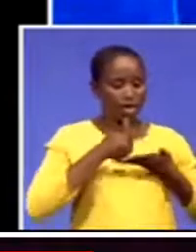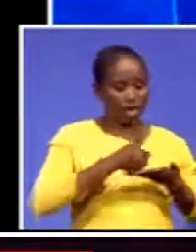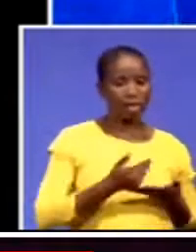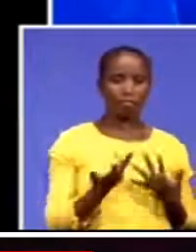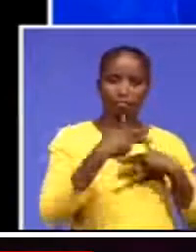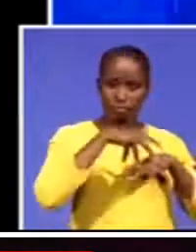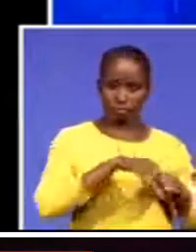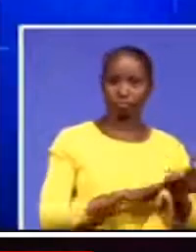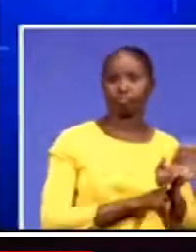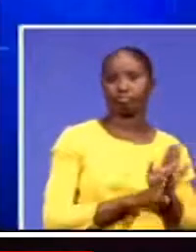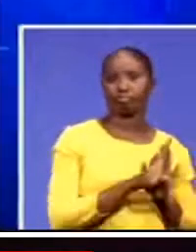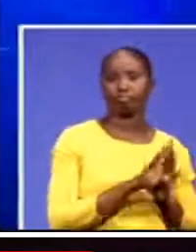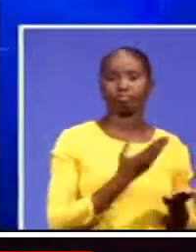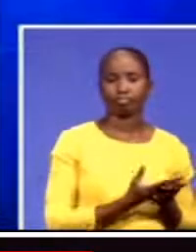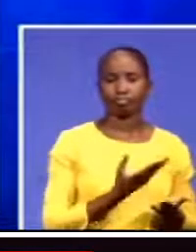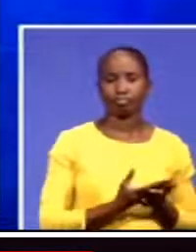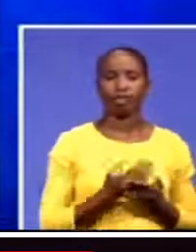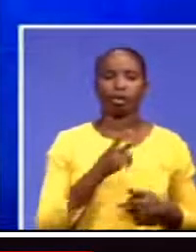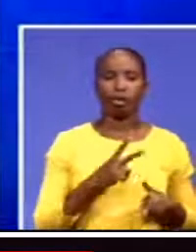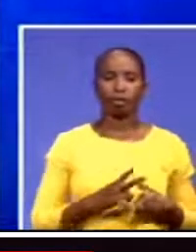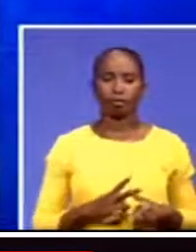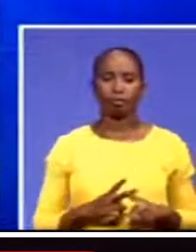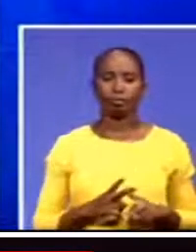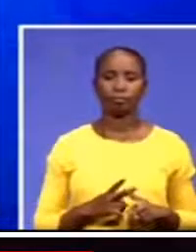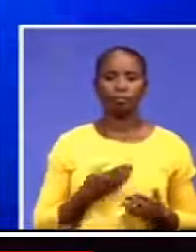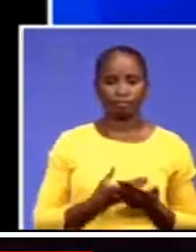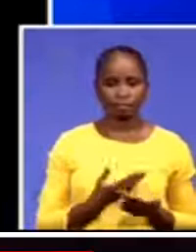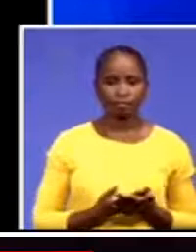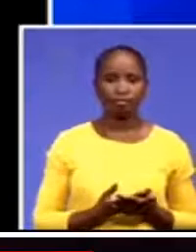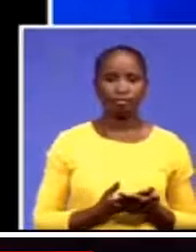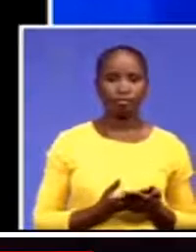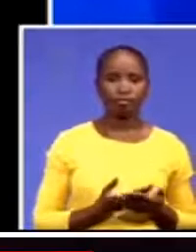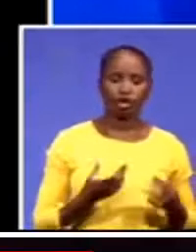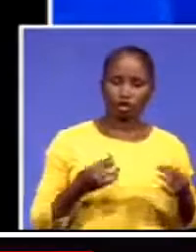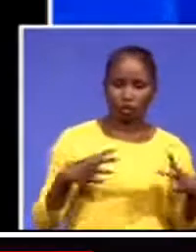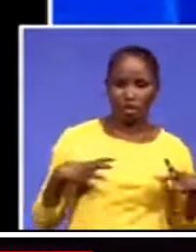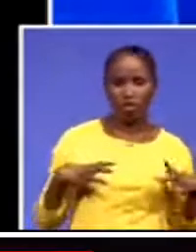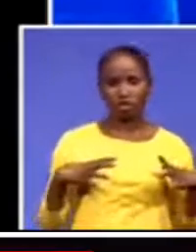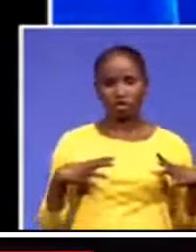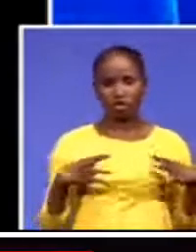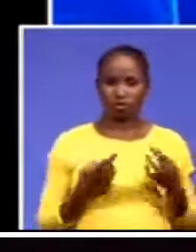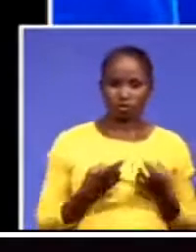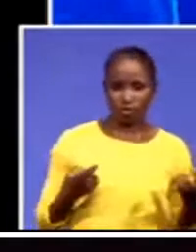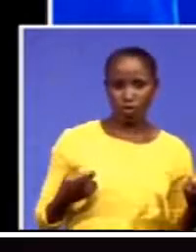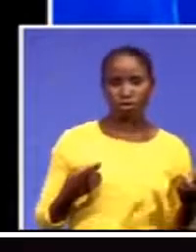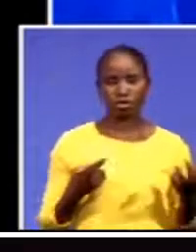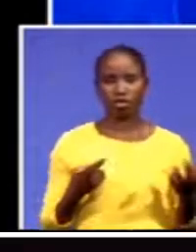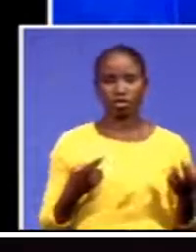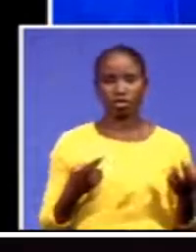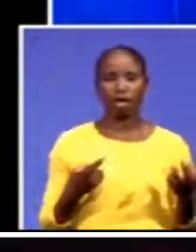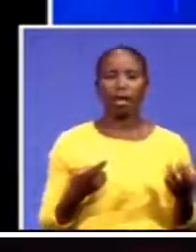we can drive up the beneficiation of the rich mineral resources that we have. We can also break the barriers, the